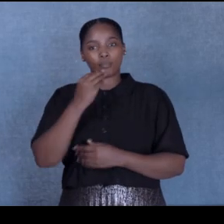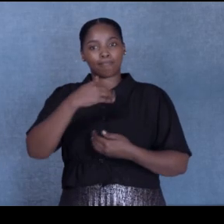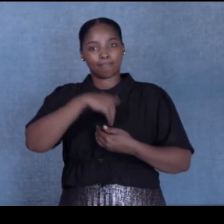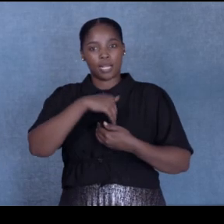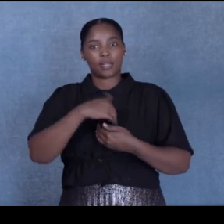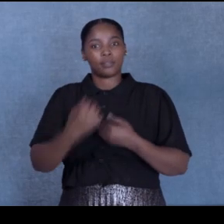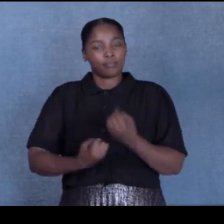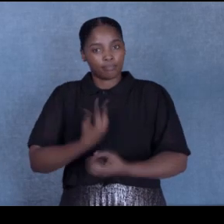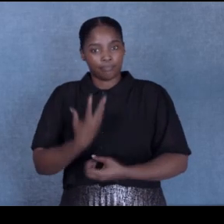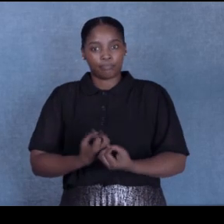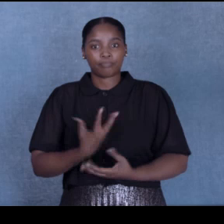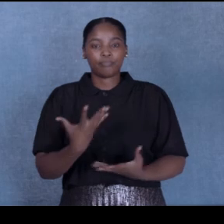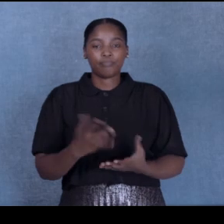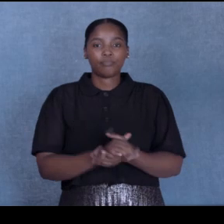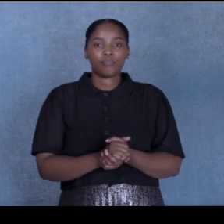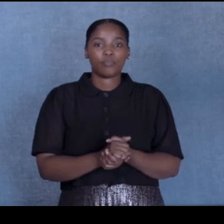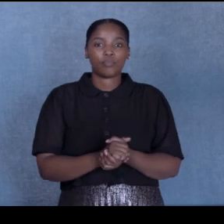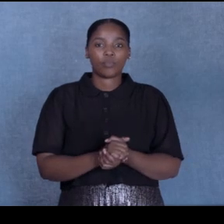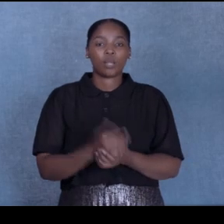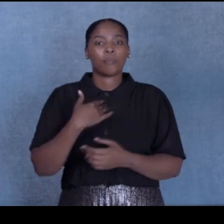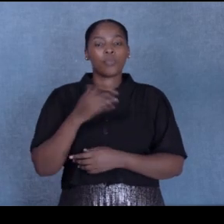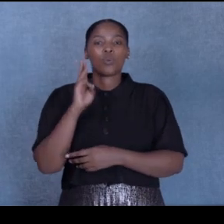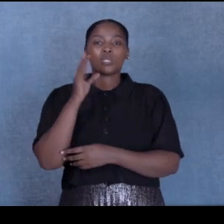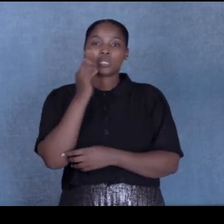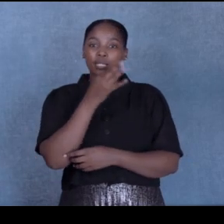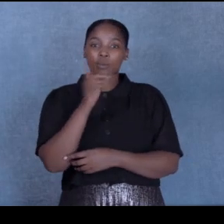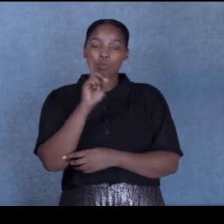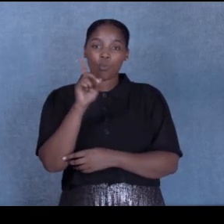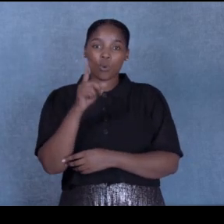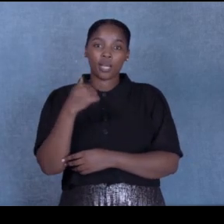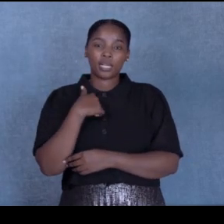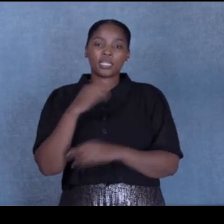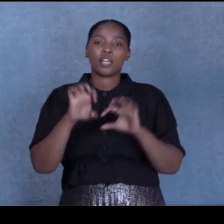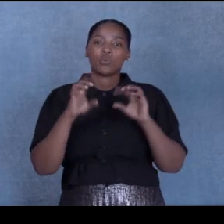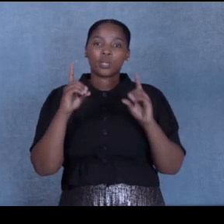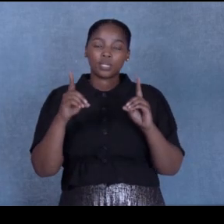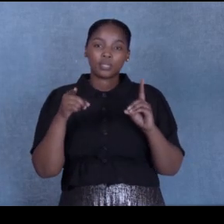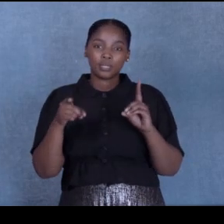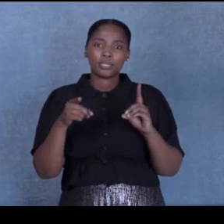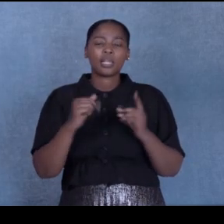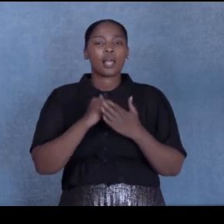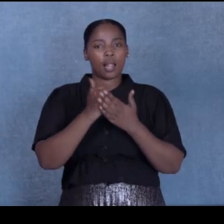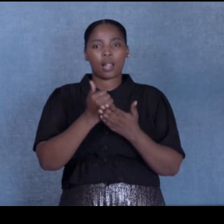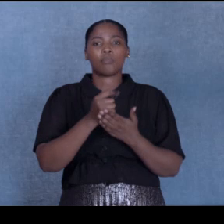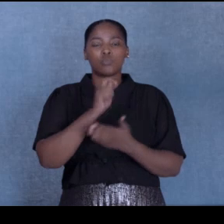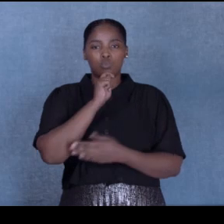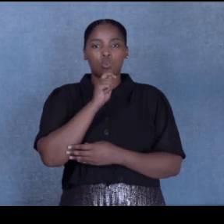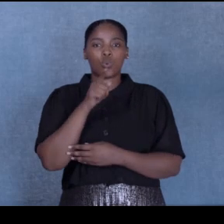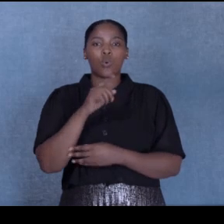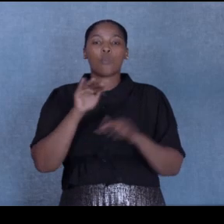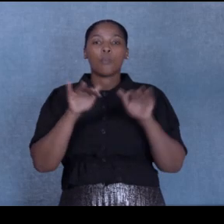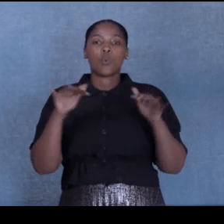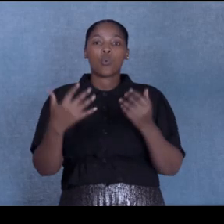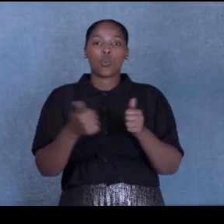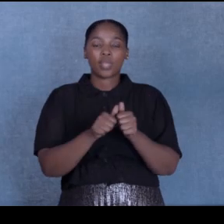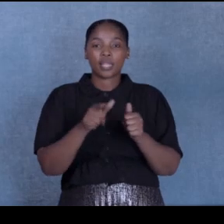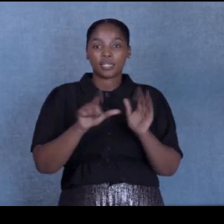I would say that organisations like APD really helps people with disabilities. Because they give you